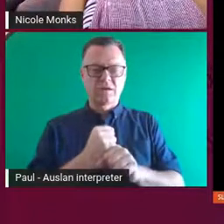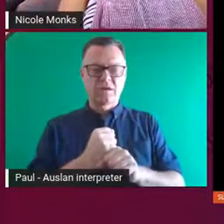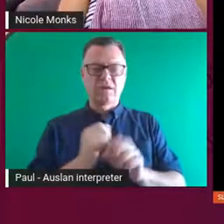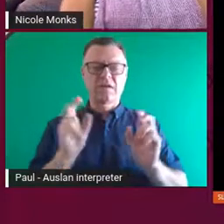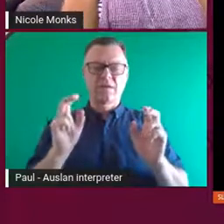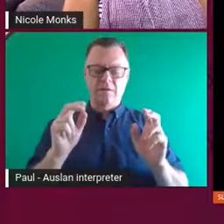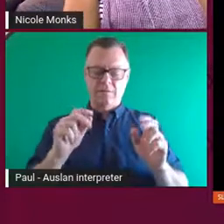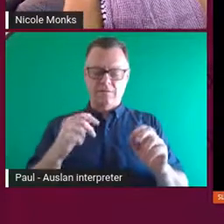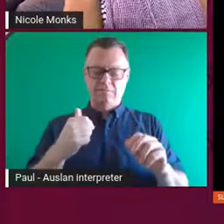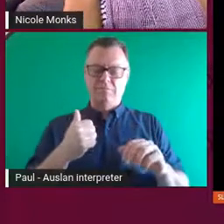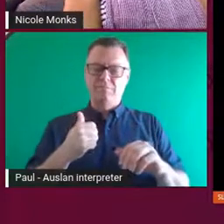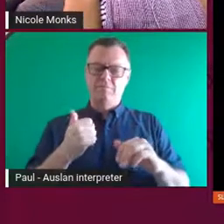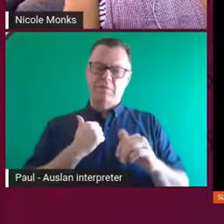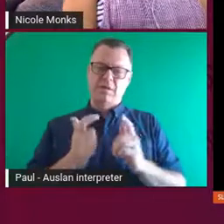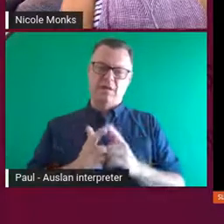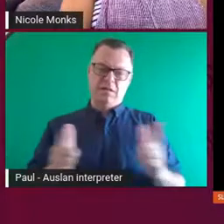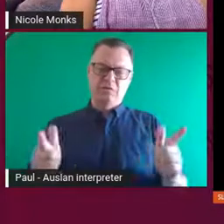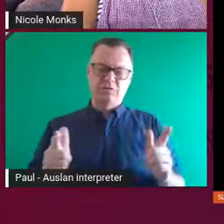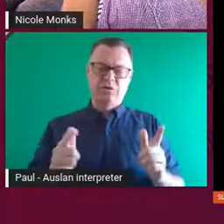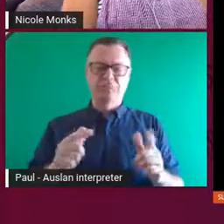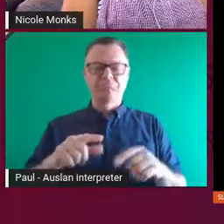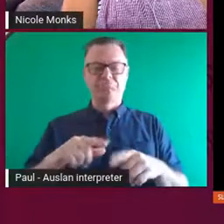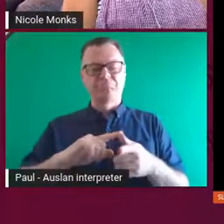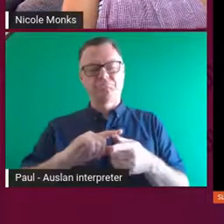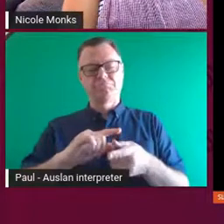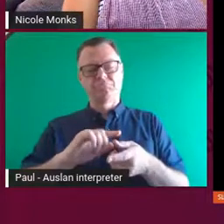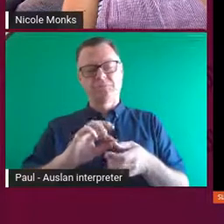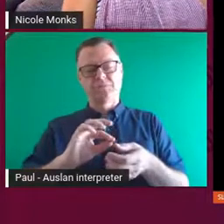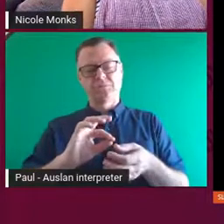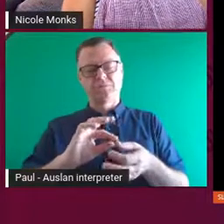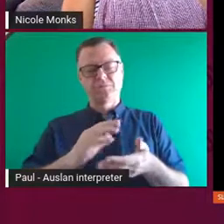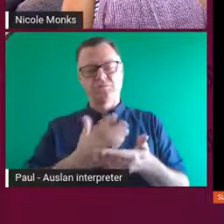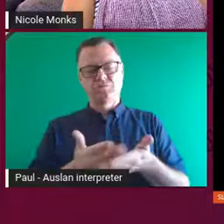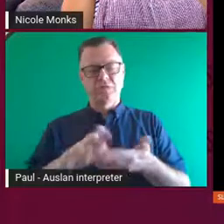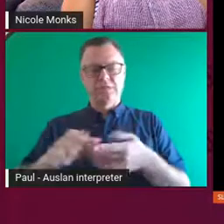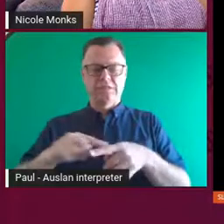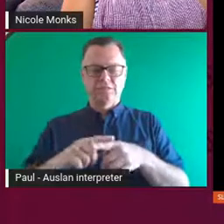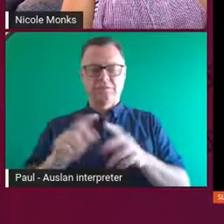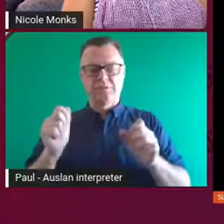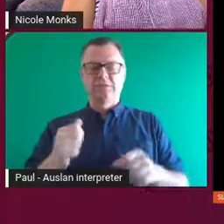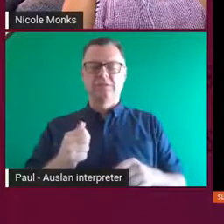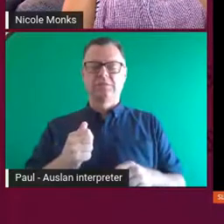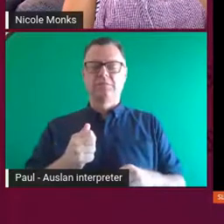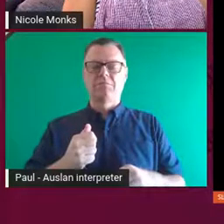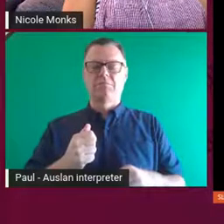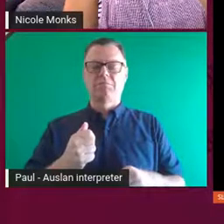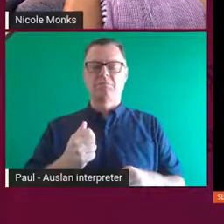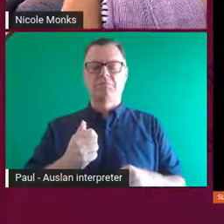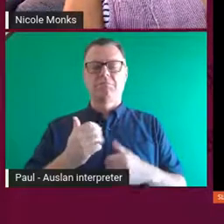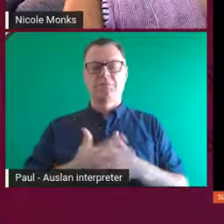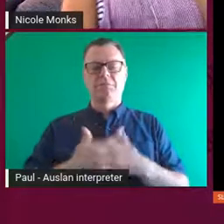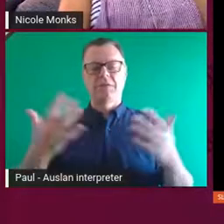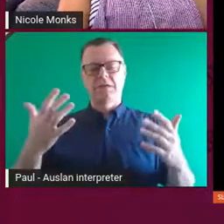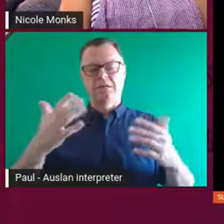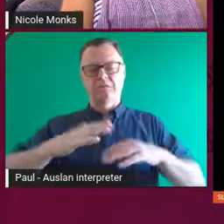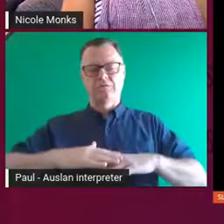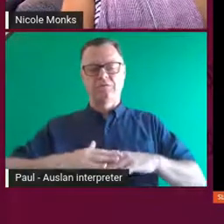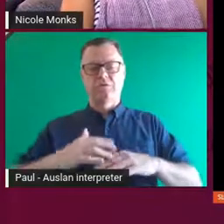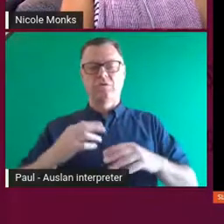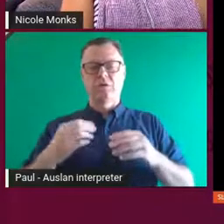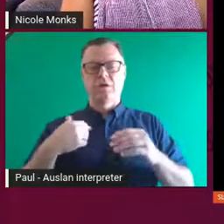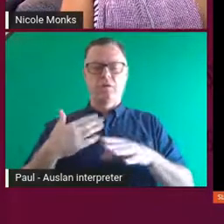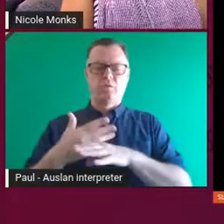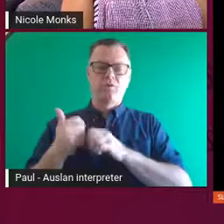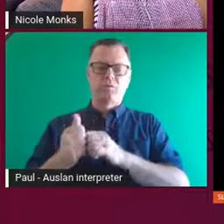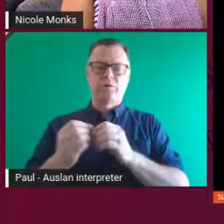country. And it was made in collaboration with an elder, Uncle Charles Madden, and also